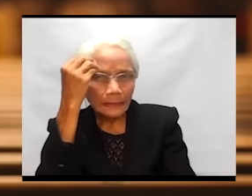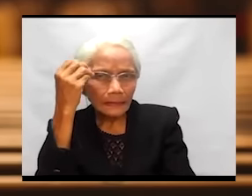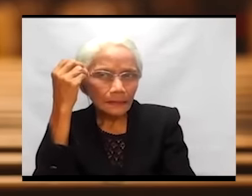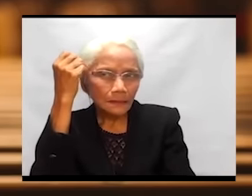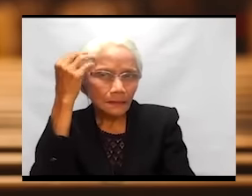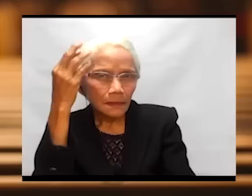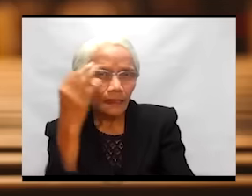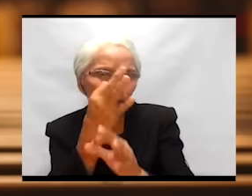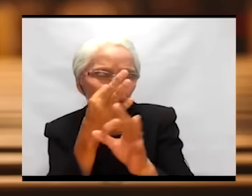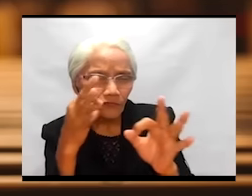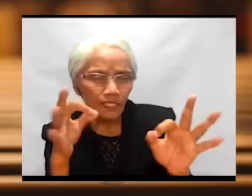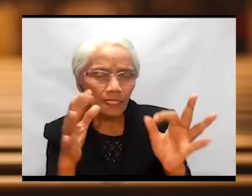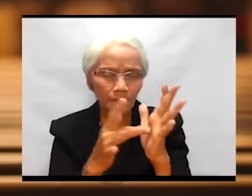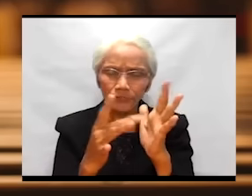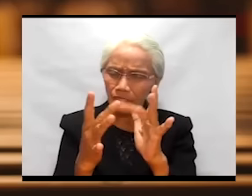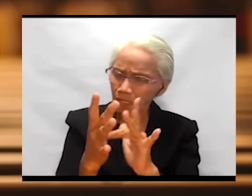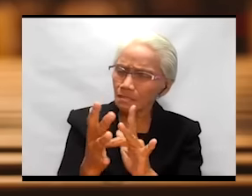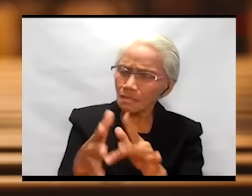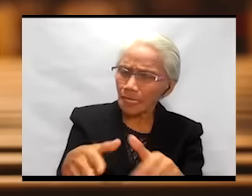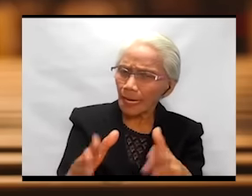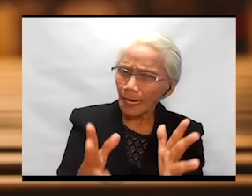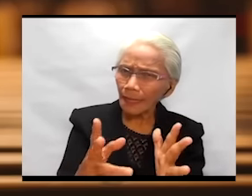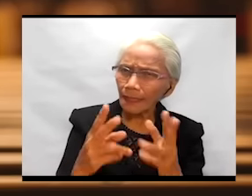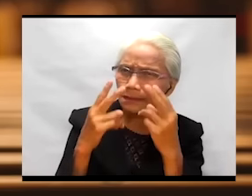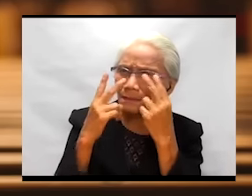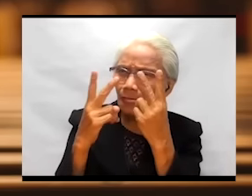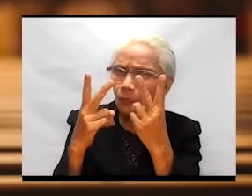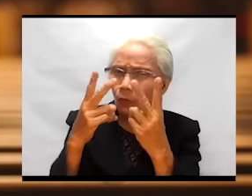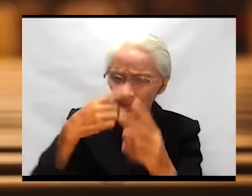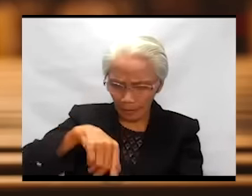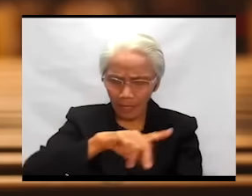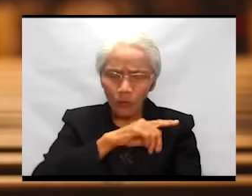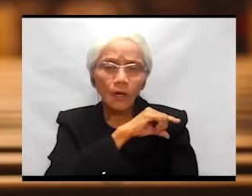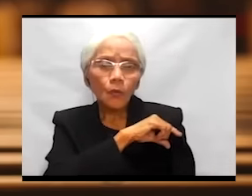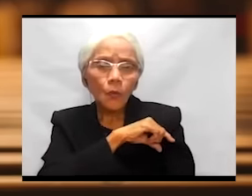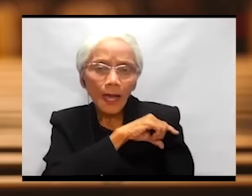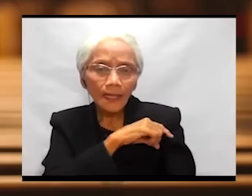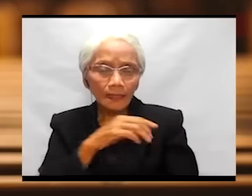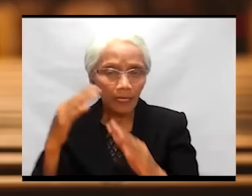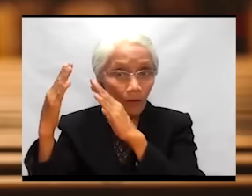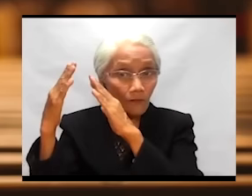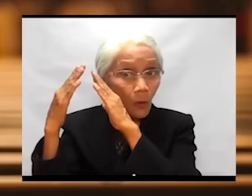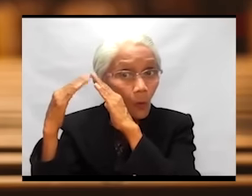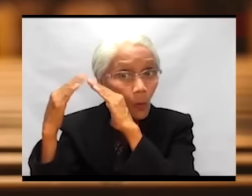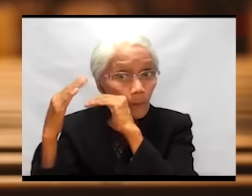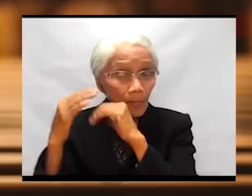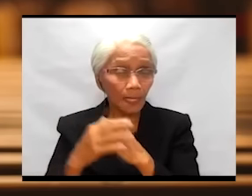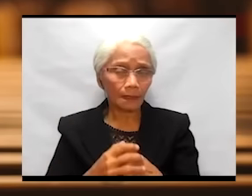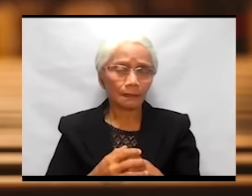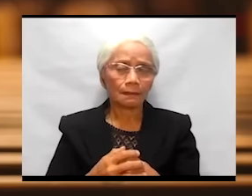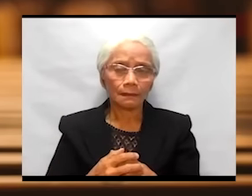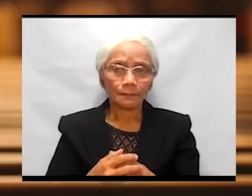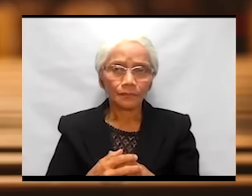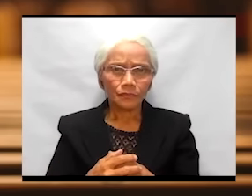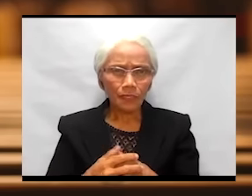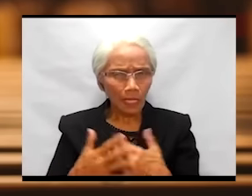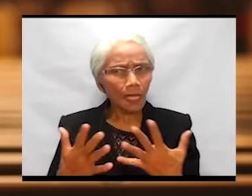freedom of Jesus, let us look at our quality of hoping. I